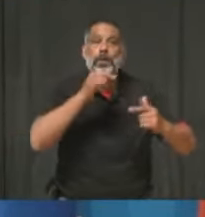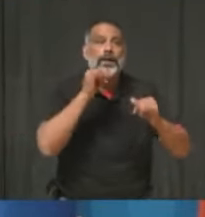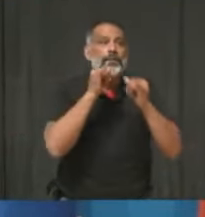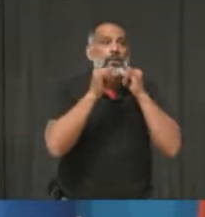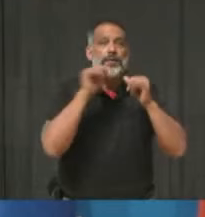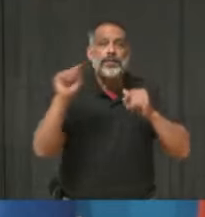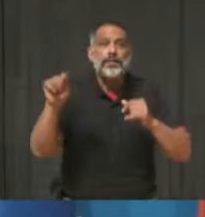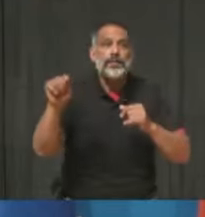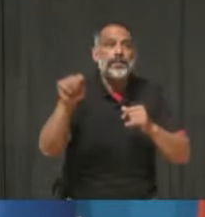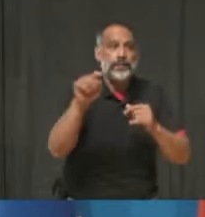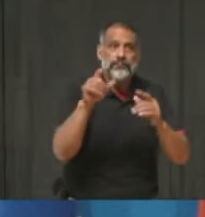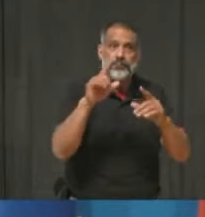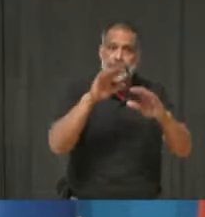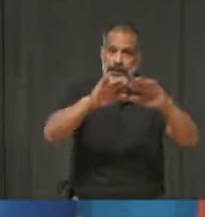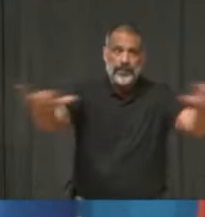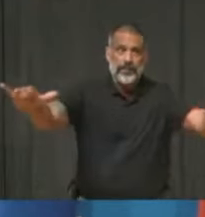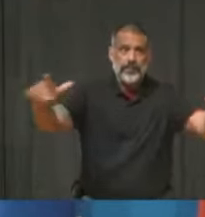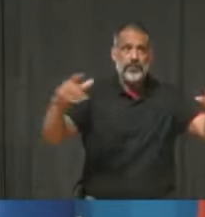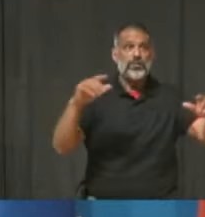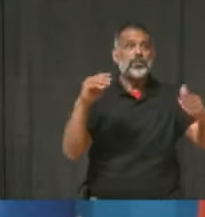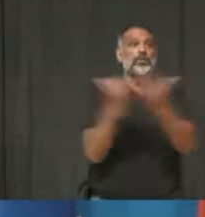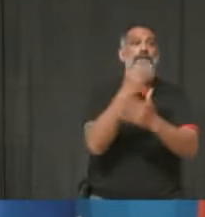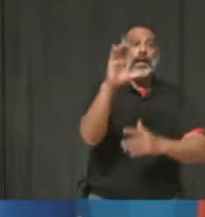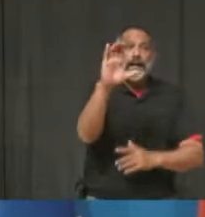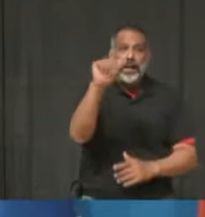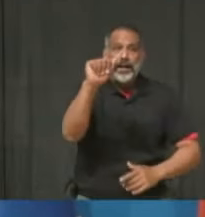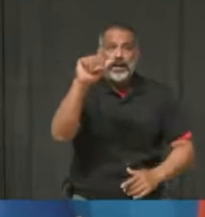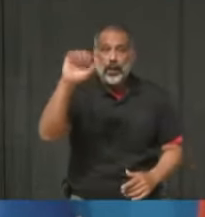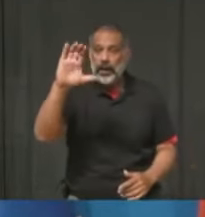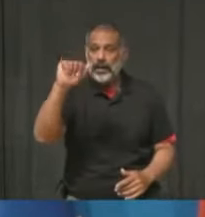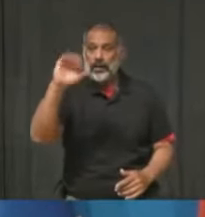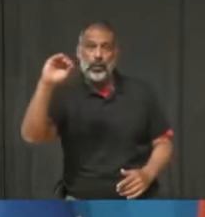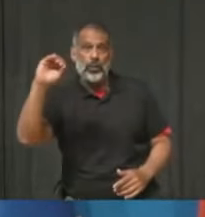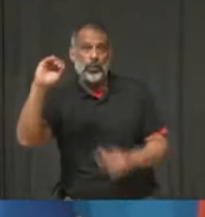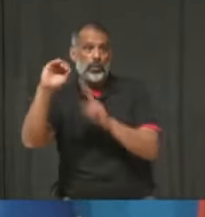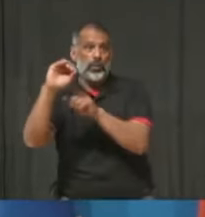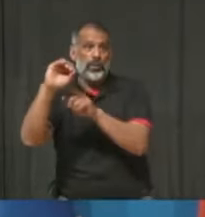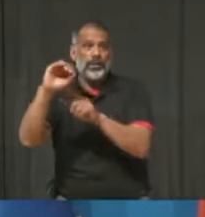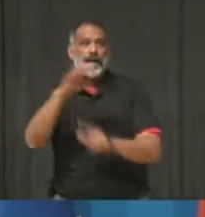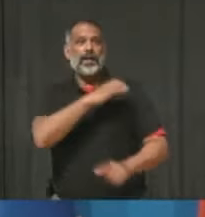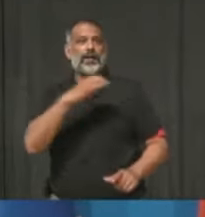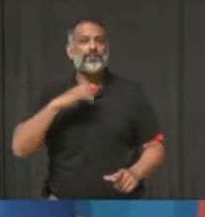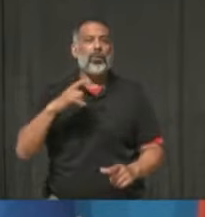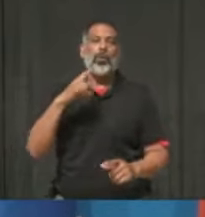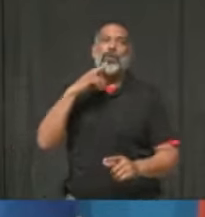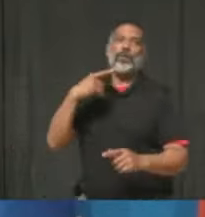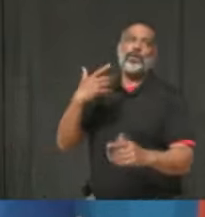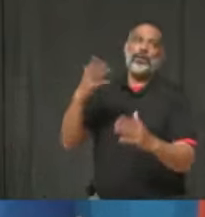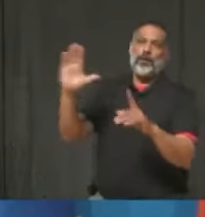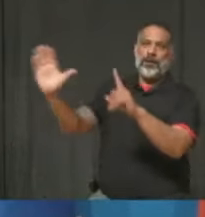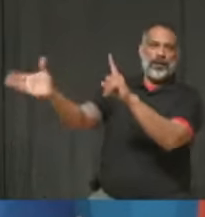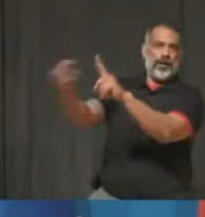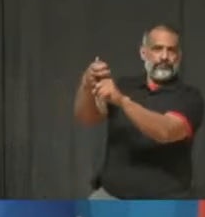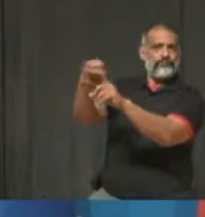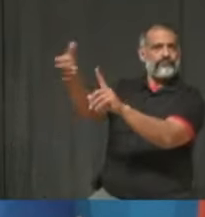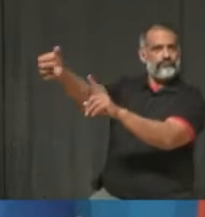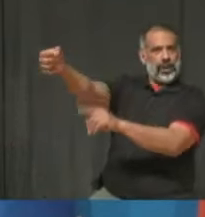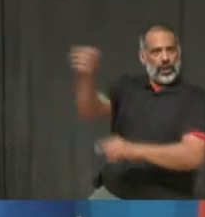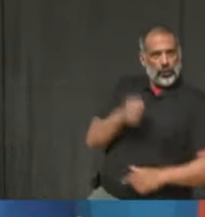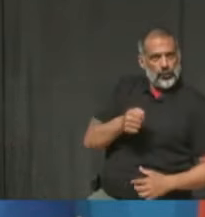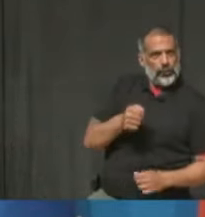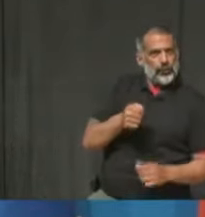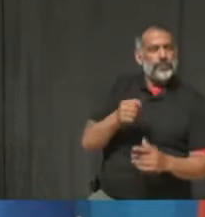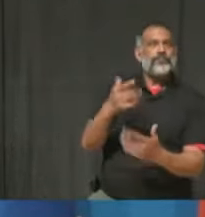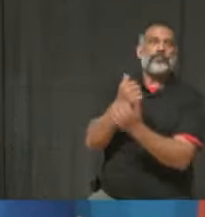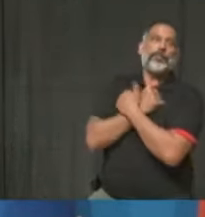our new CAO won over the hearts of the council members. You know, this is a snapshot in time, and